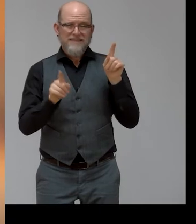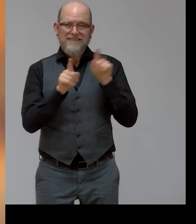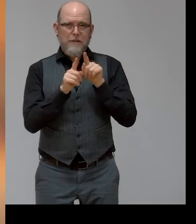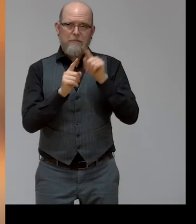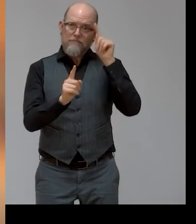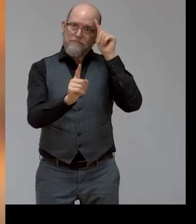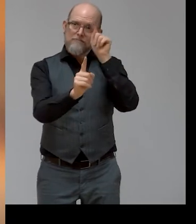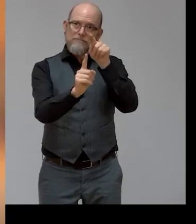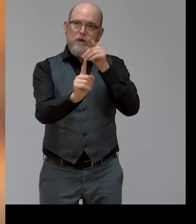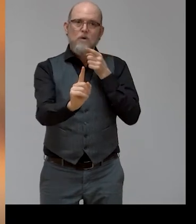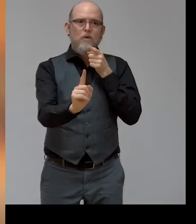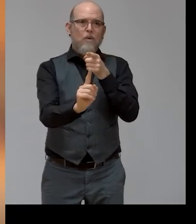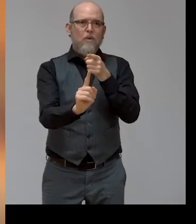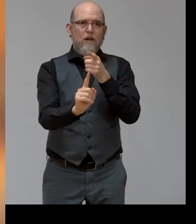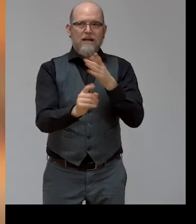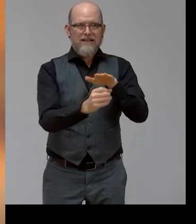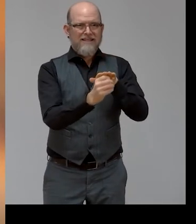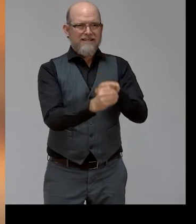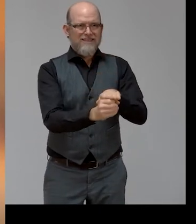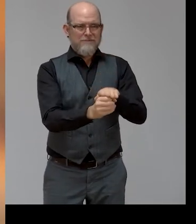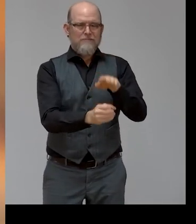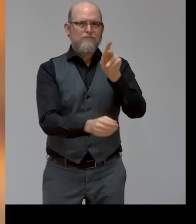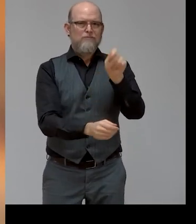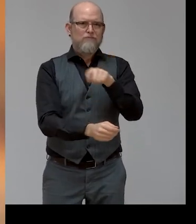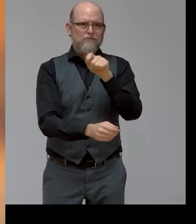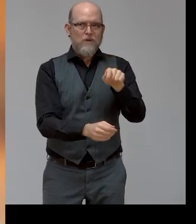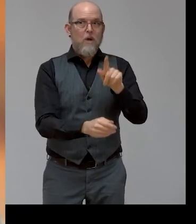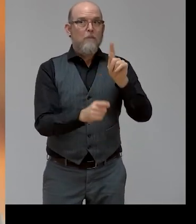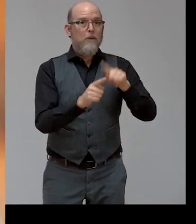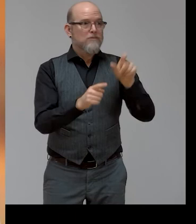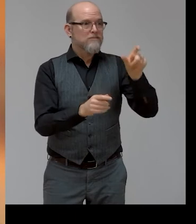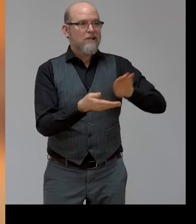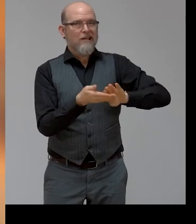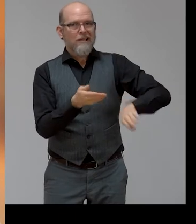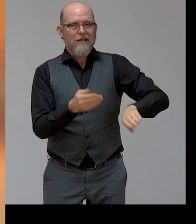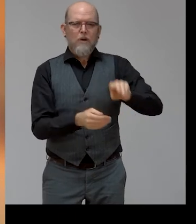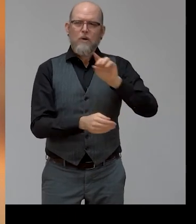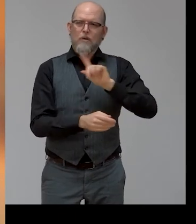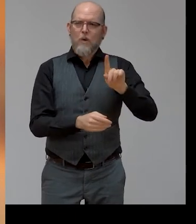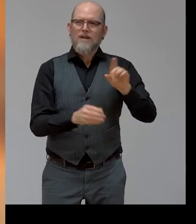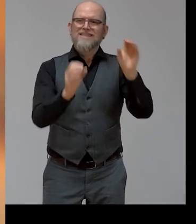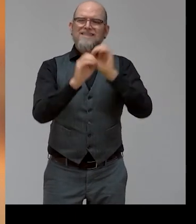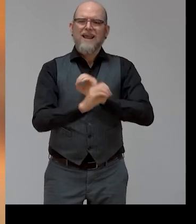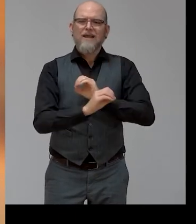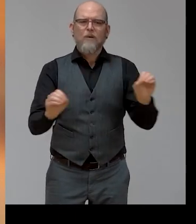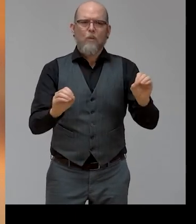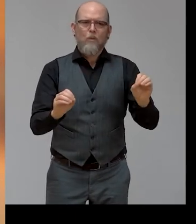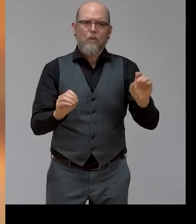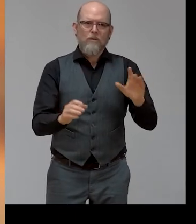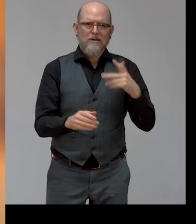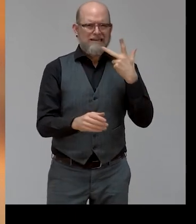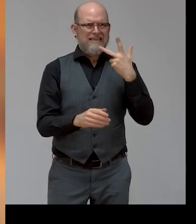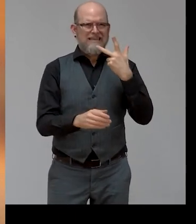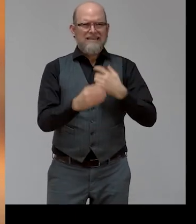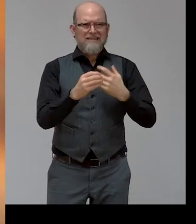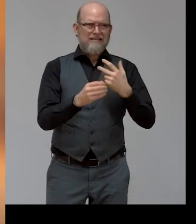zero exclusion. Over the last three days, we debated a wide range of issues, and